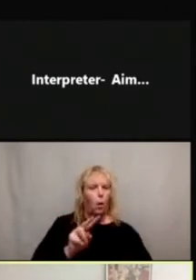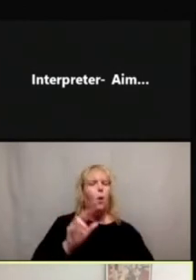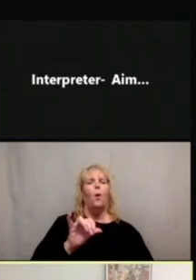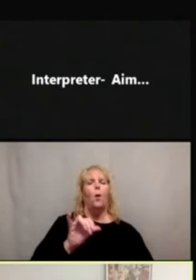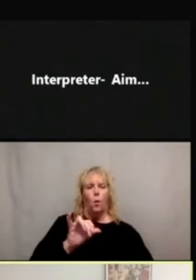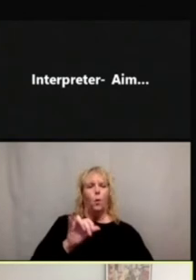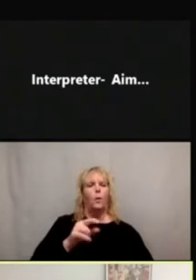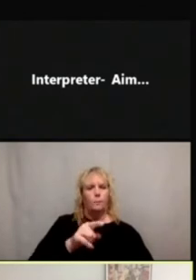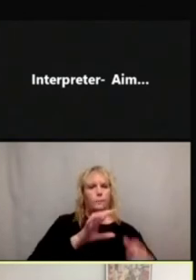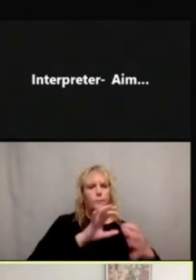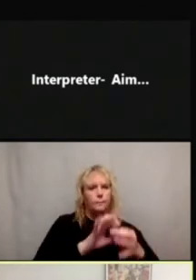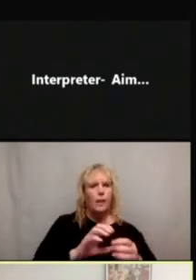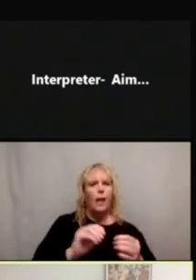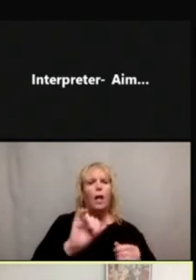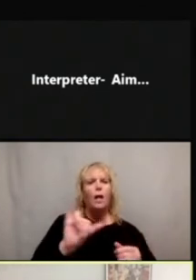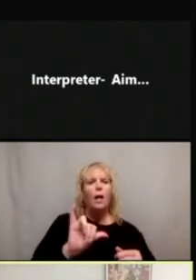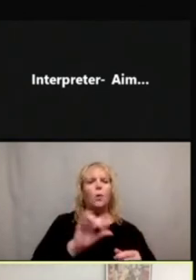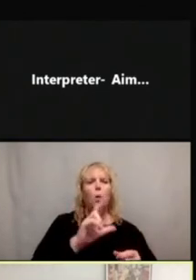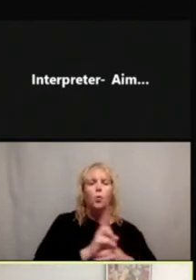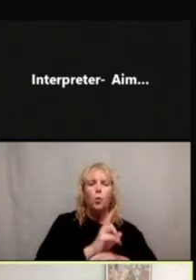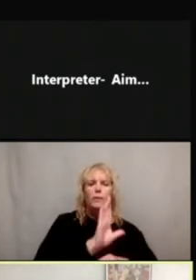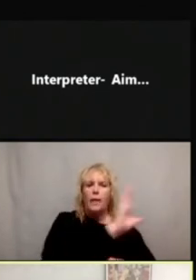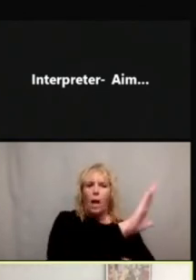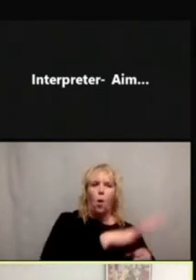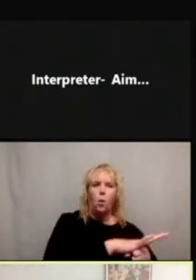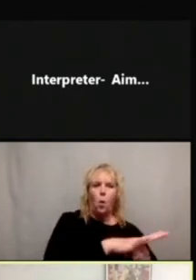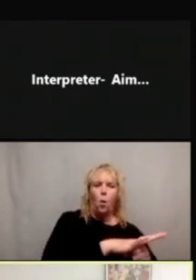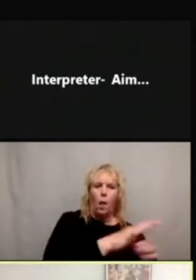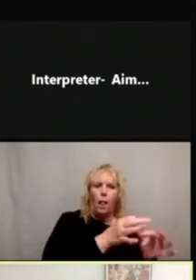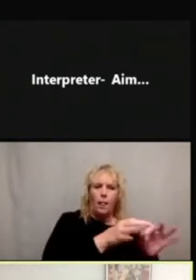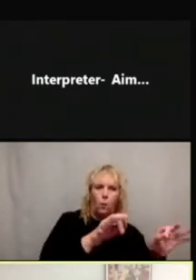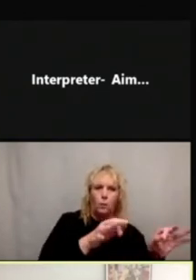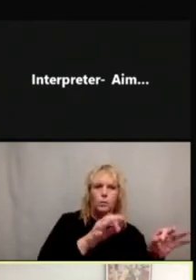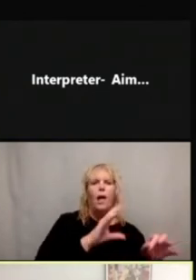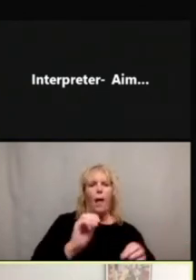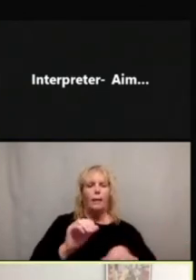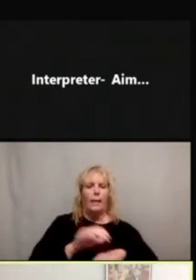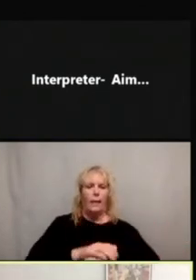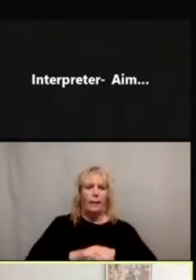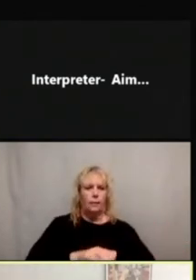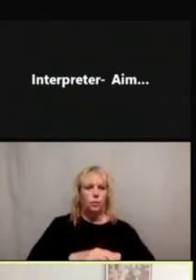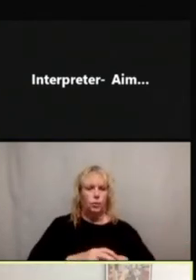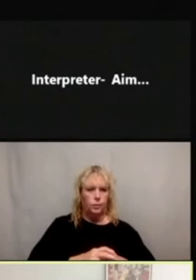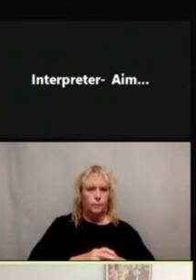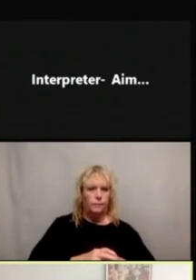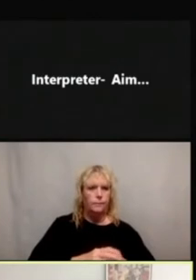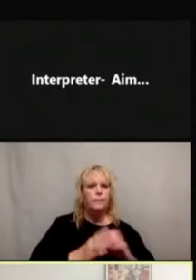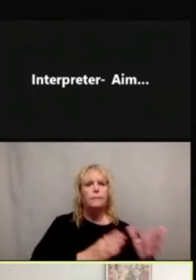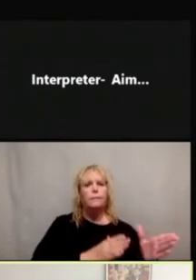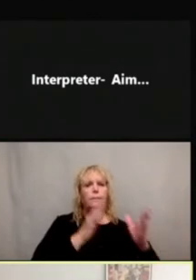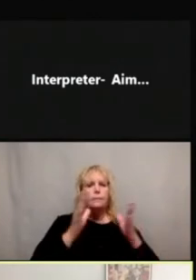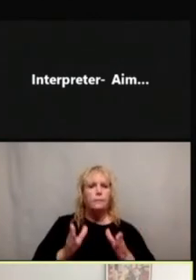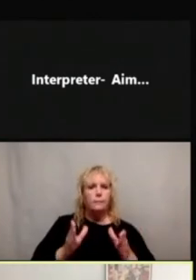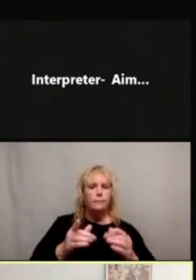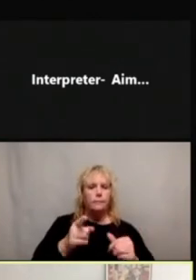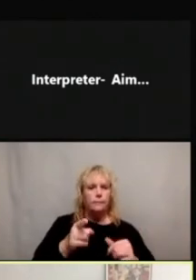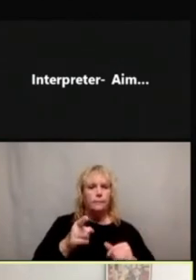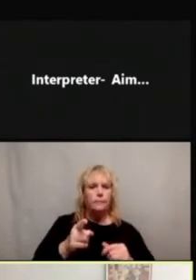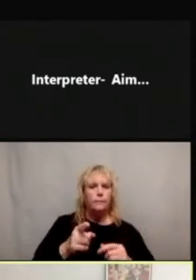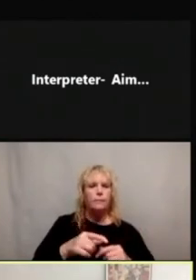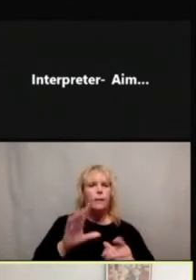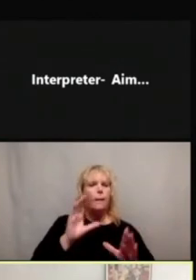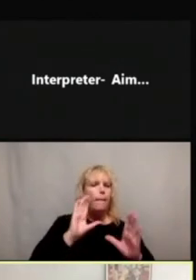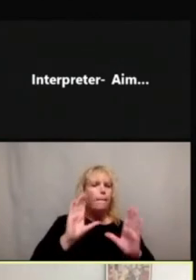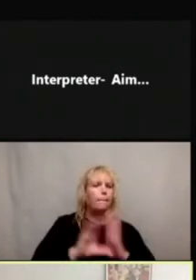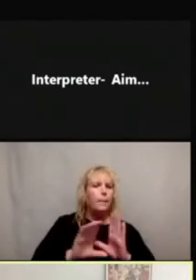local language as well as English there. And then in this next example, we have an example of pictograms that